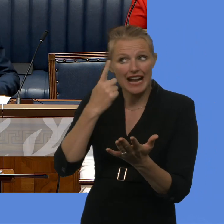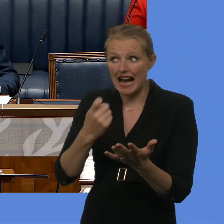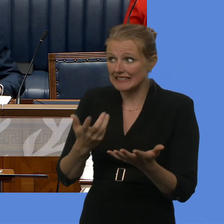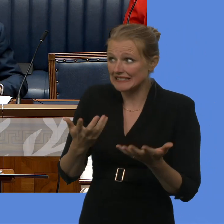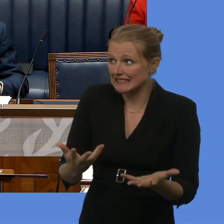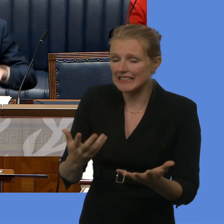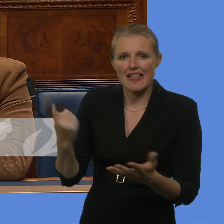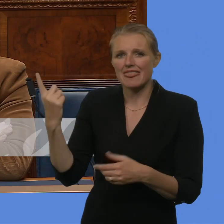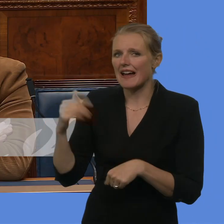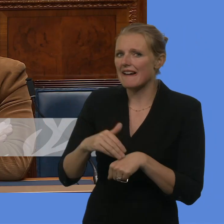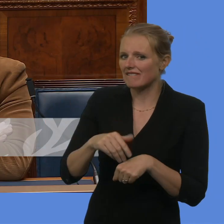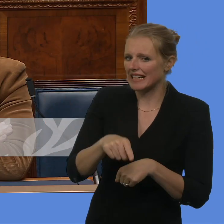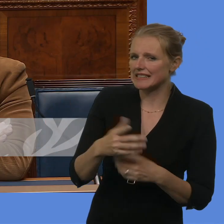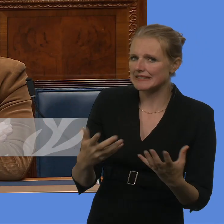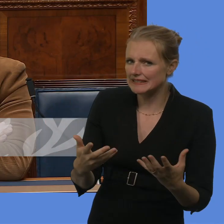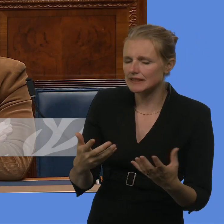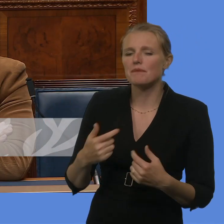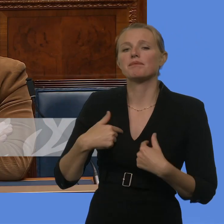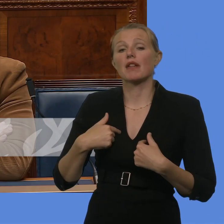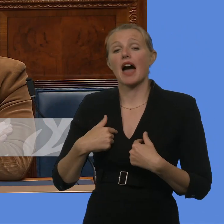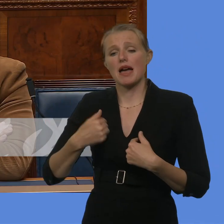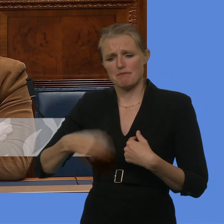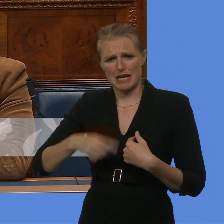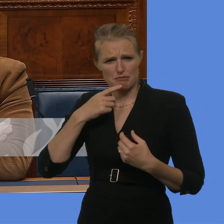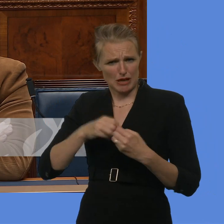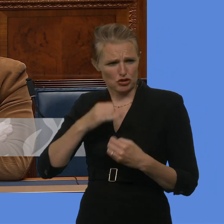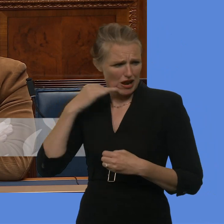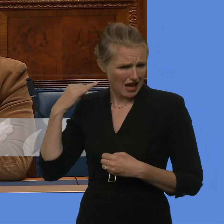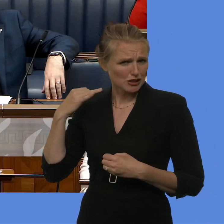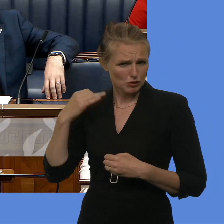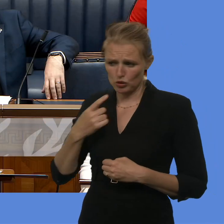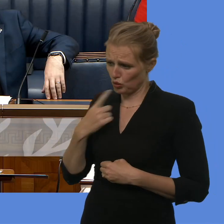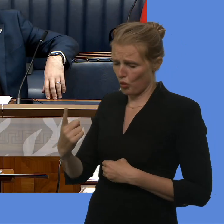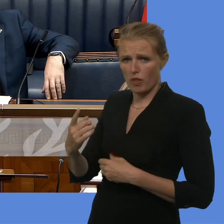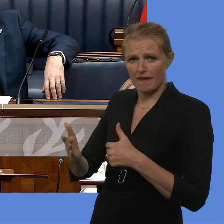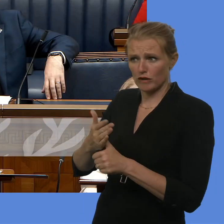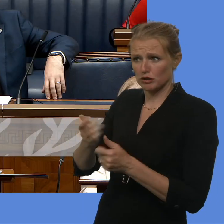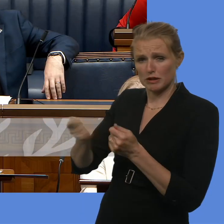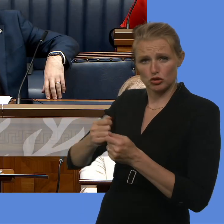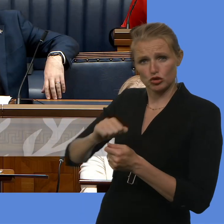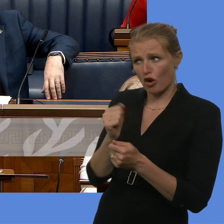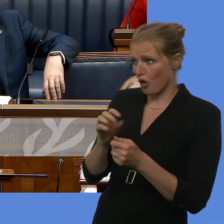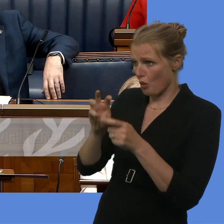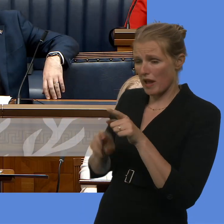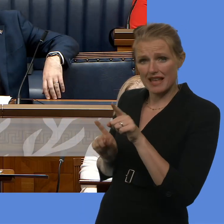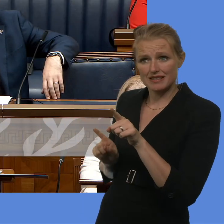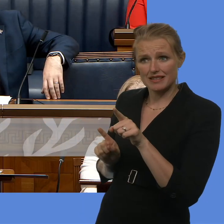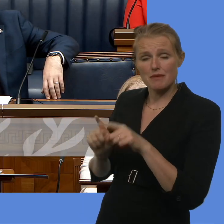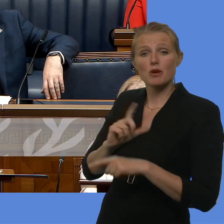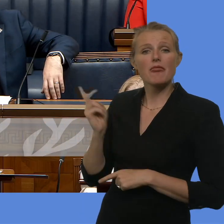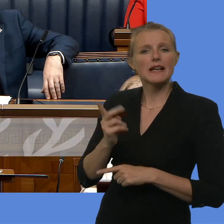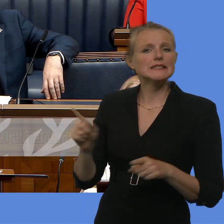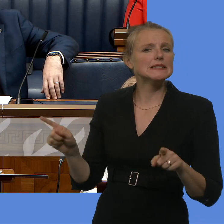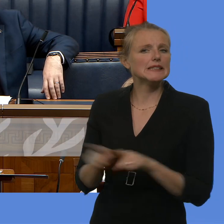I had took the opportunity to mention last week to the First Minister of Scotland and Wales, and I know that they are also in a